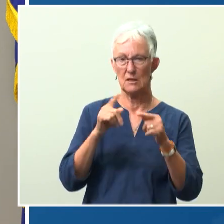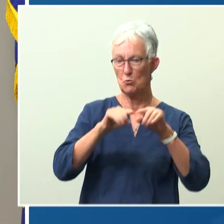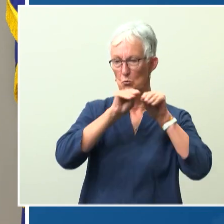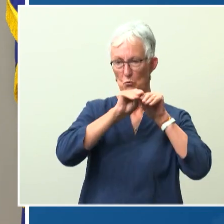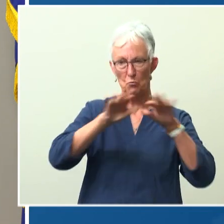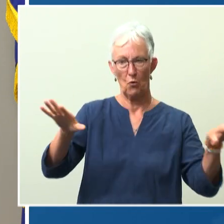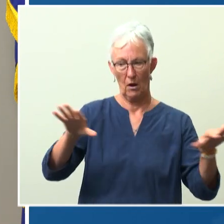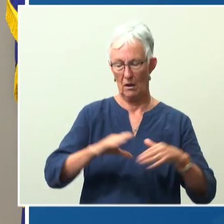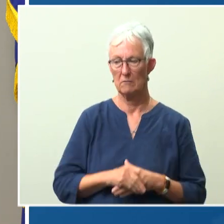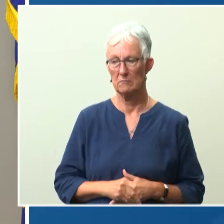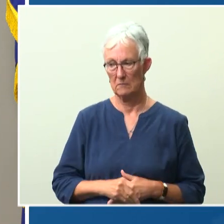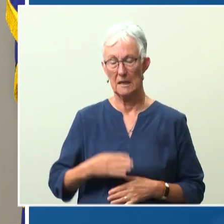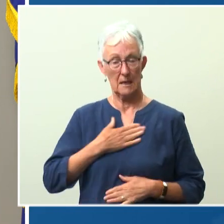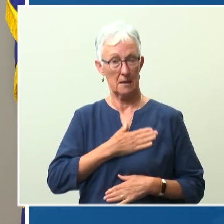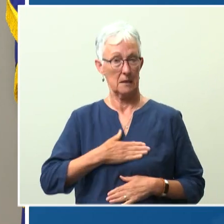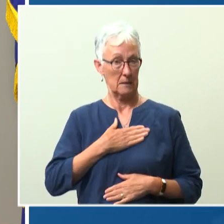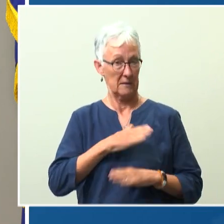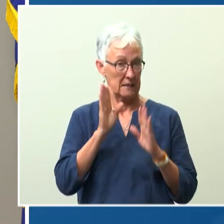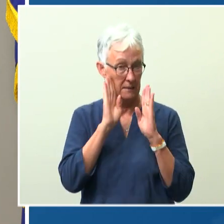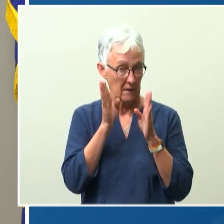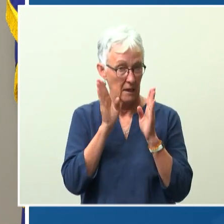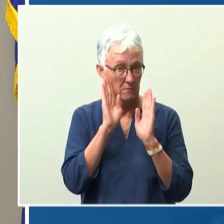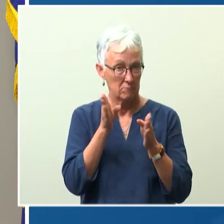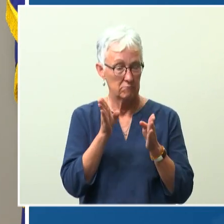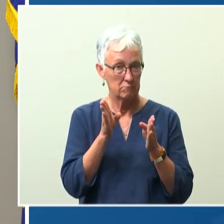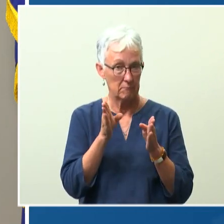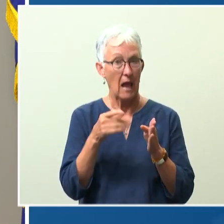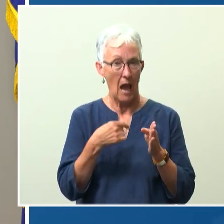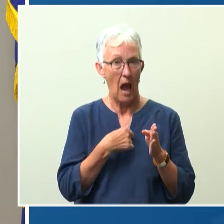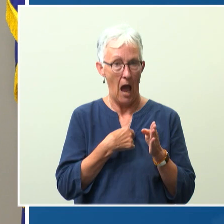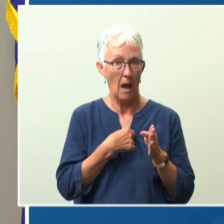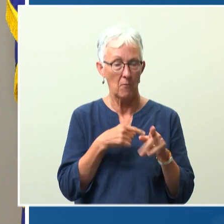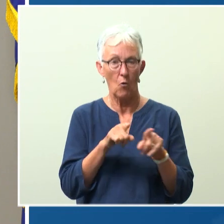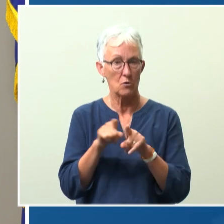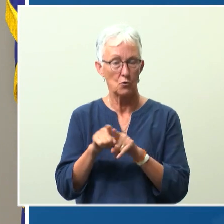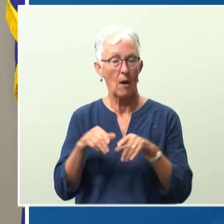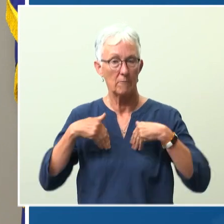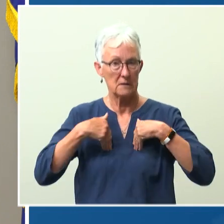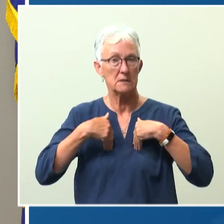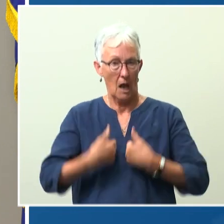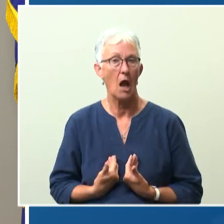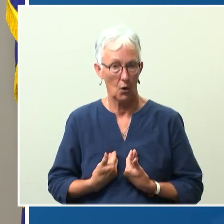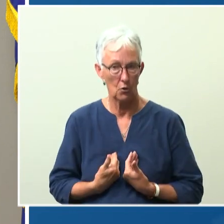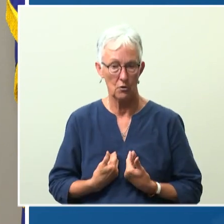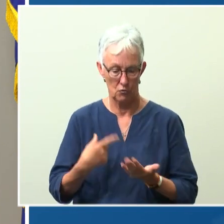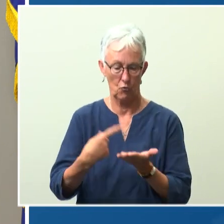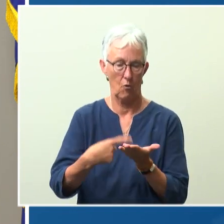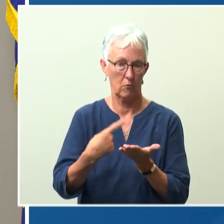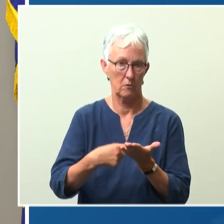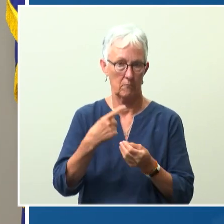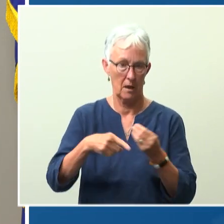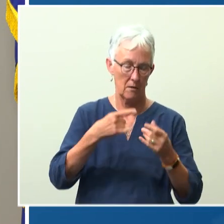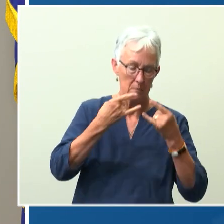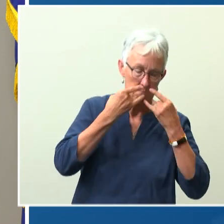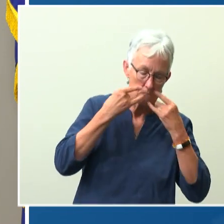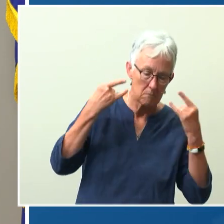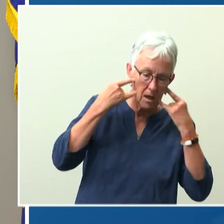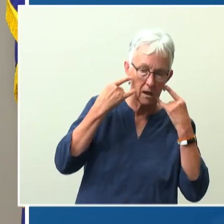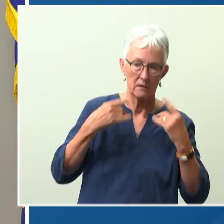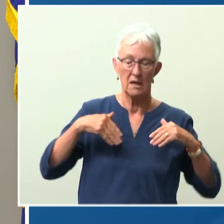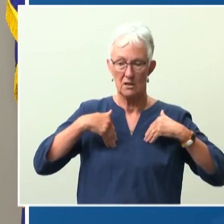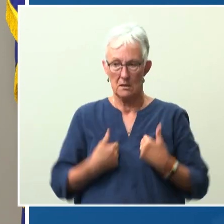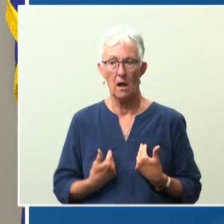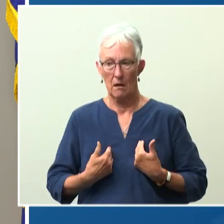listening. I get it. I, too, am totally over this. I'm tired of talking about masks and vaccines